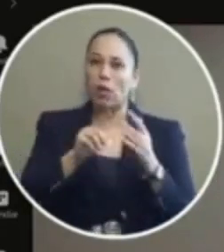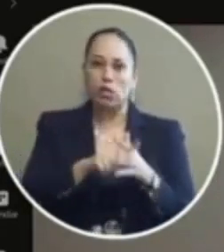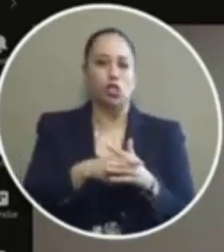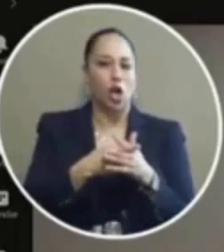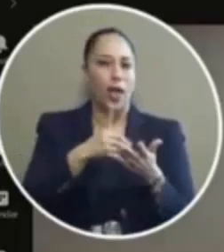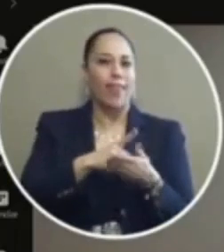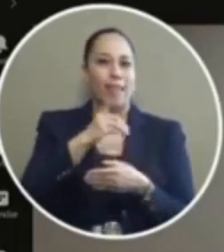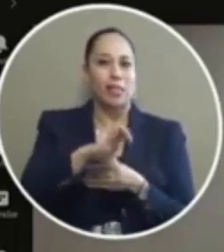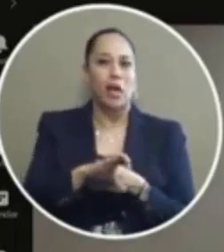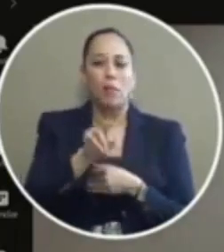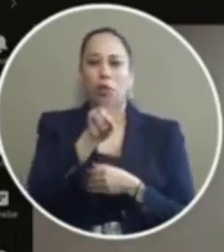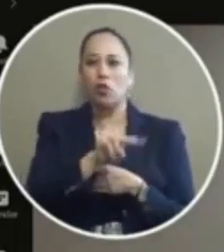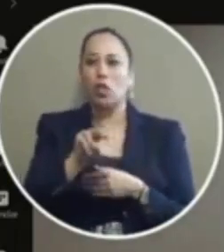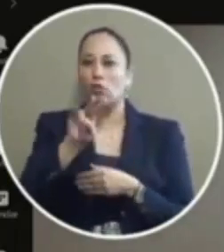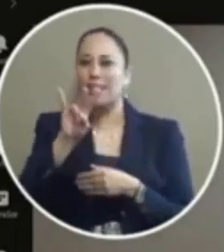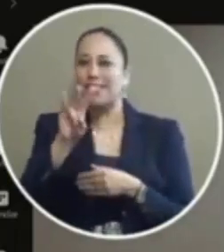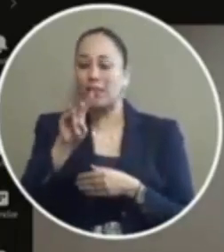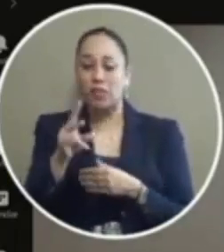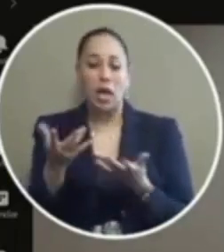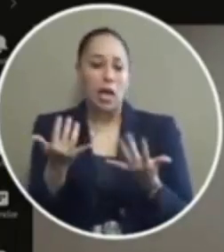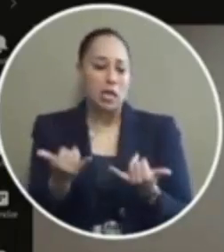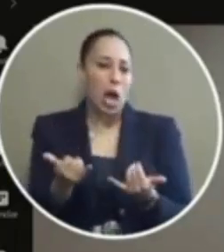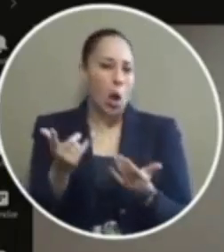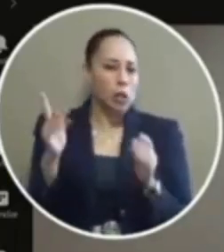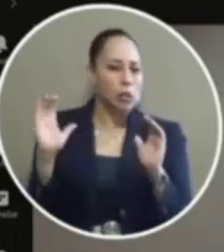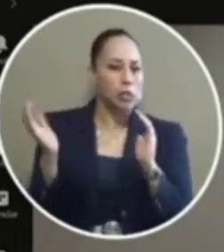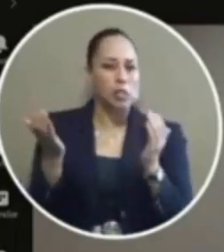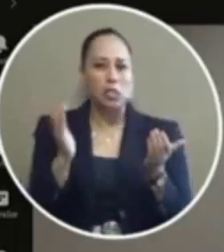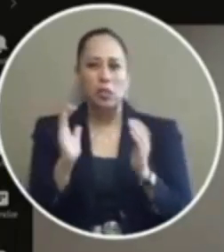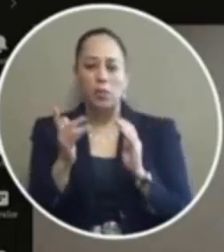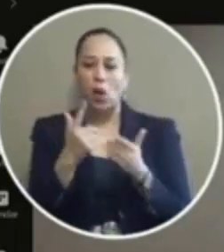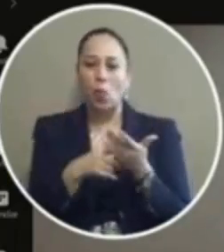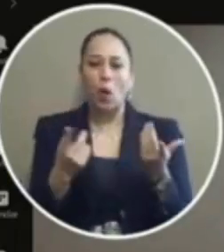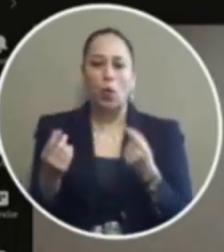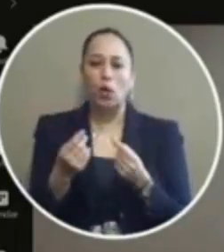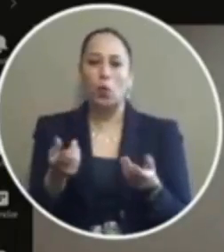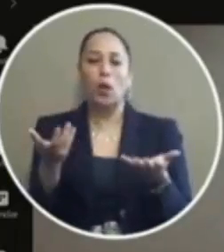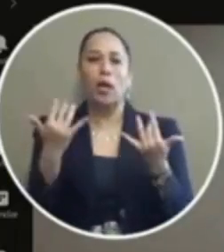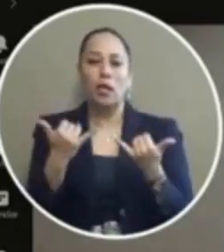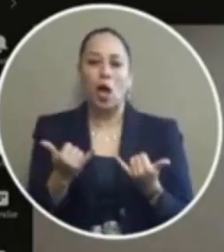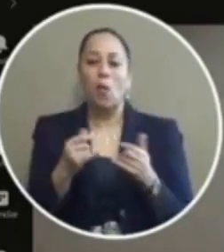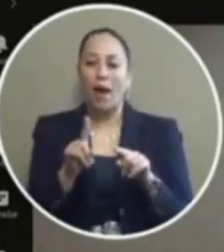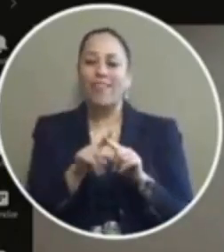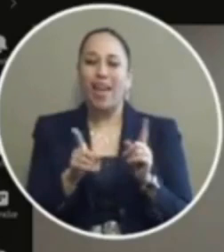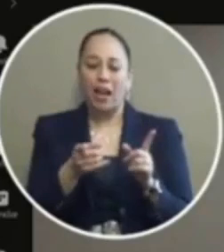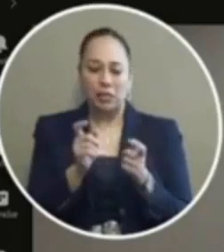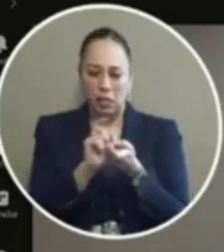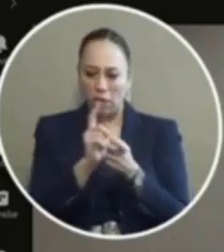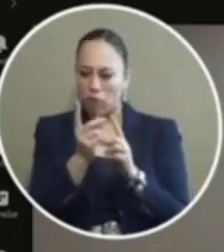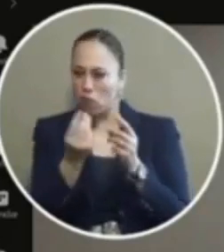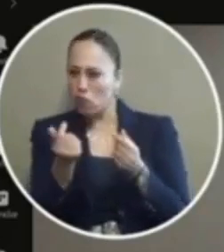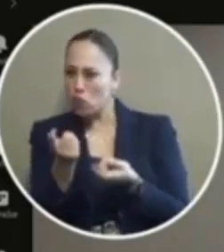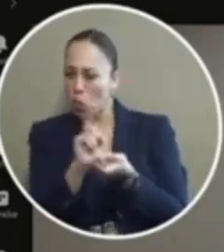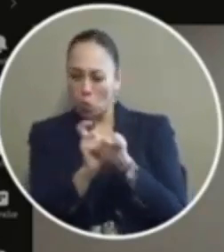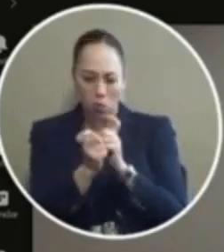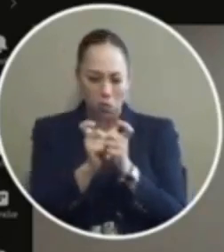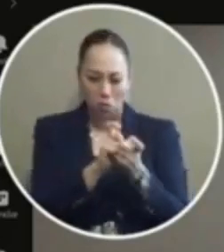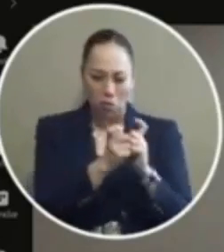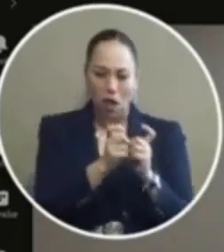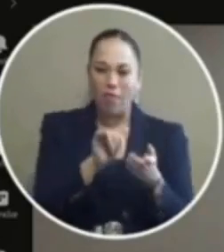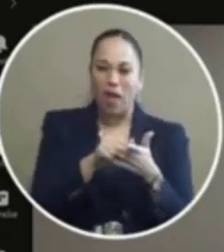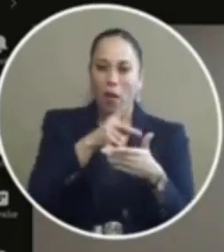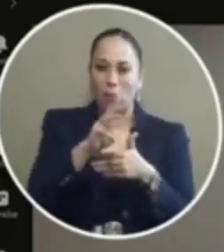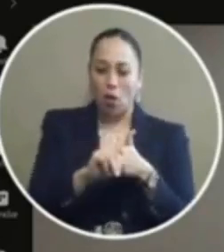december of 2017 is probably similar to what's being done now but there's been various tweaks that have been done to that program